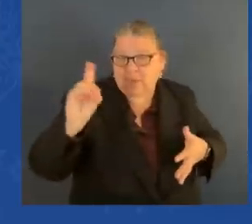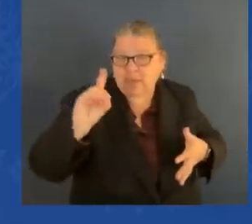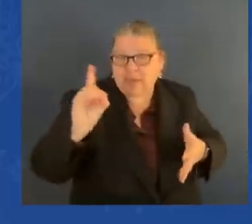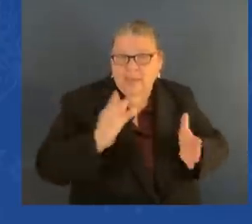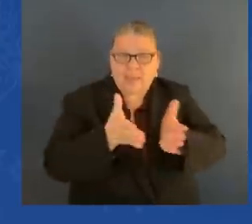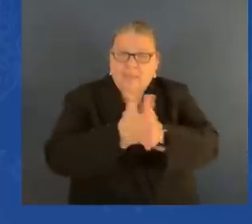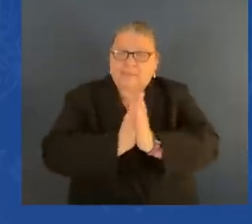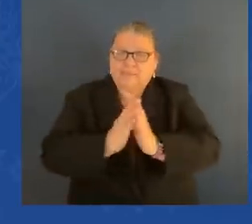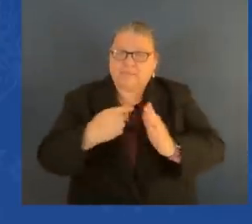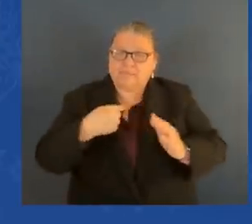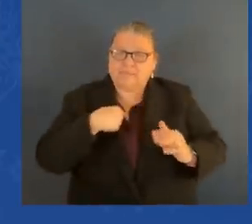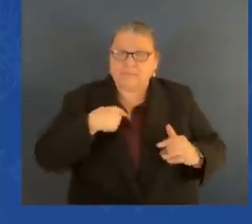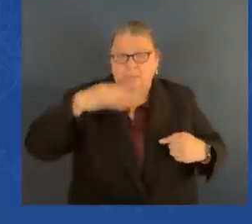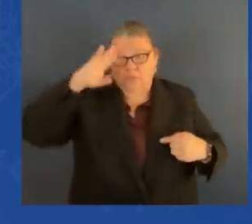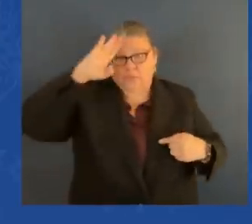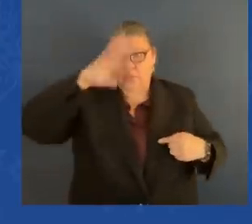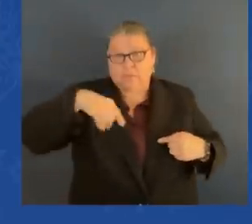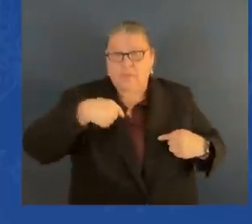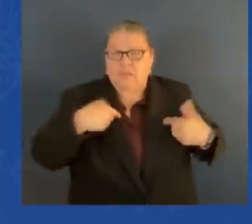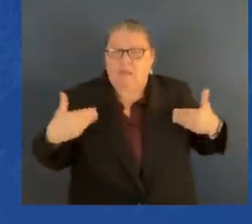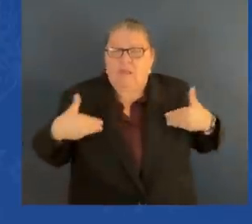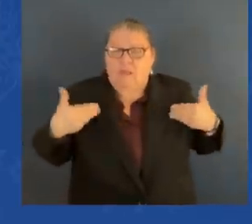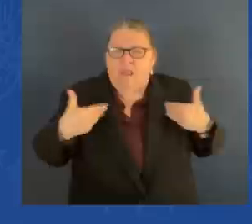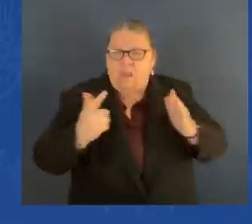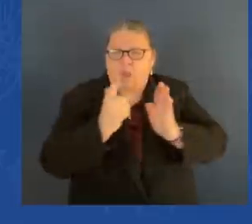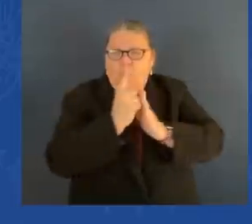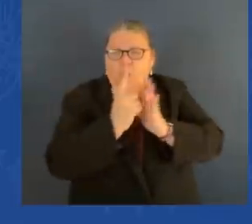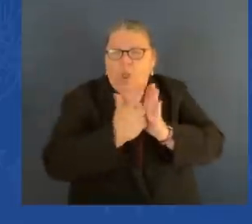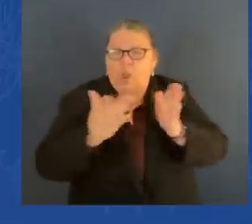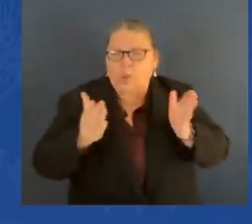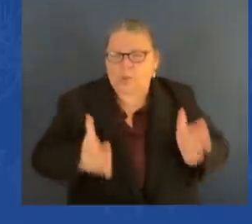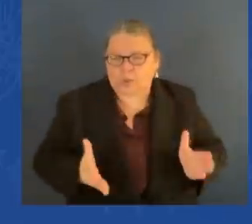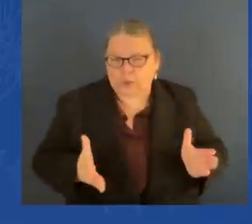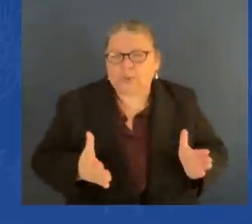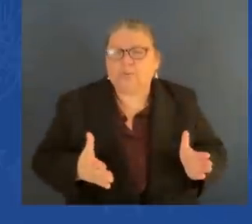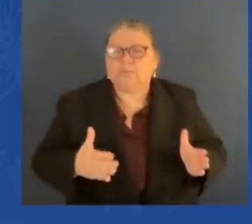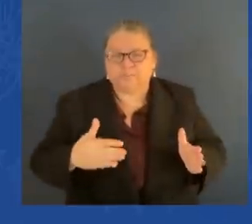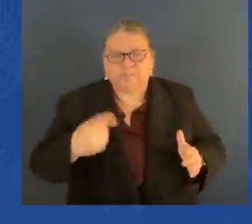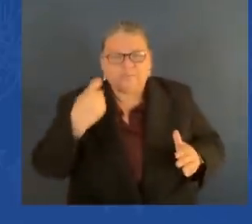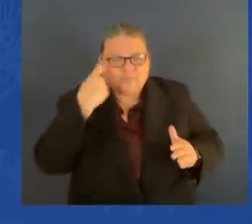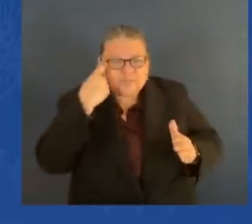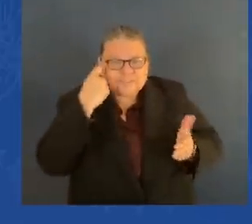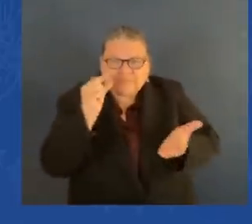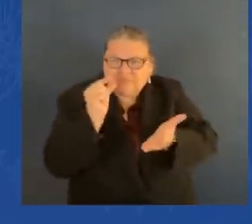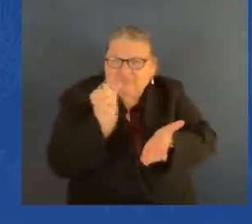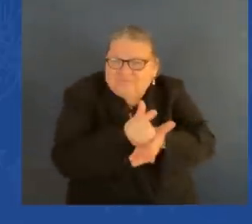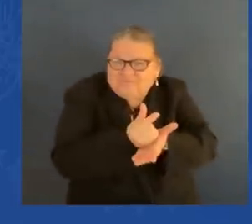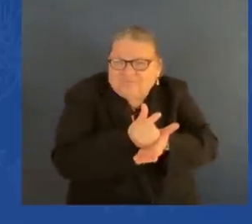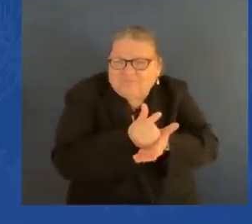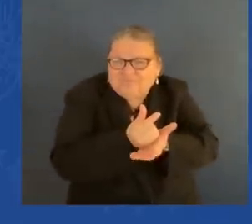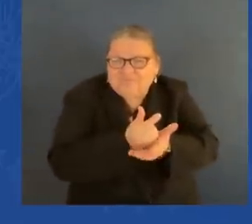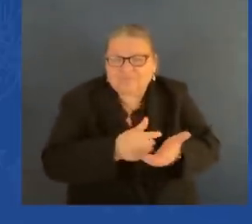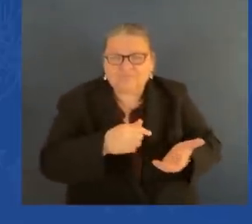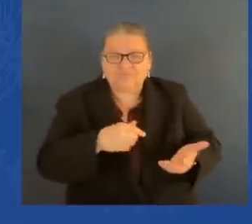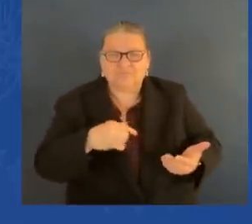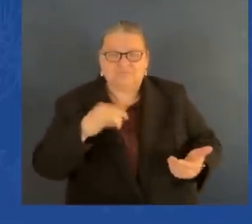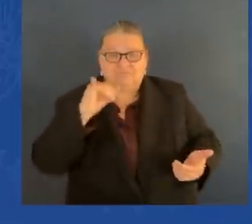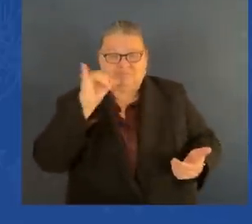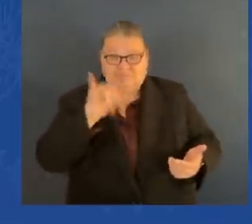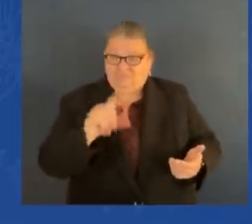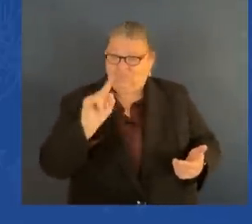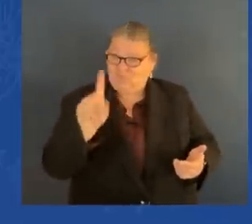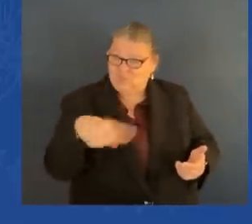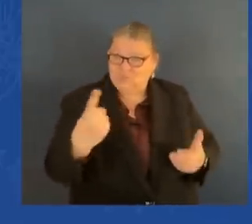when I came back from law school. And we were the only city in America be by the National Guard for 10 months,